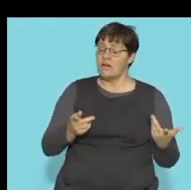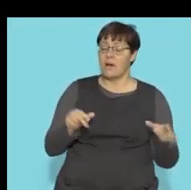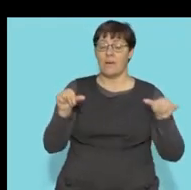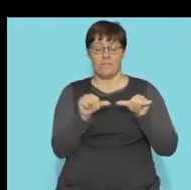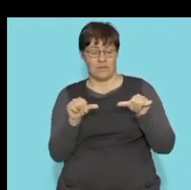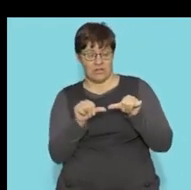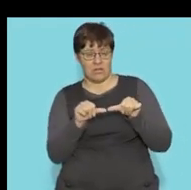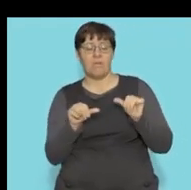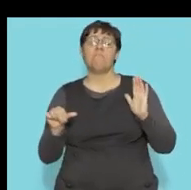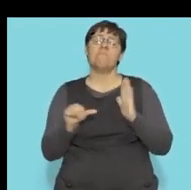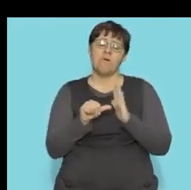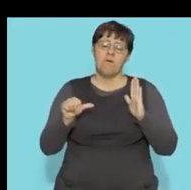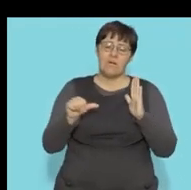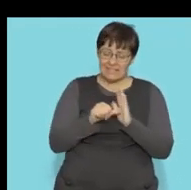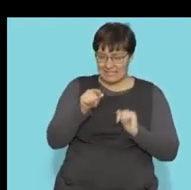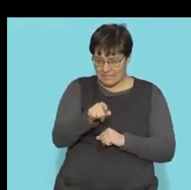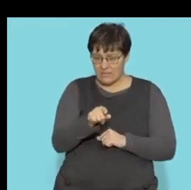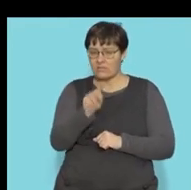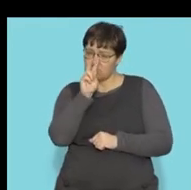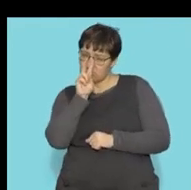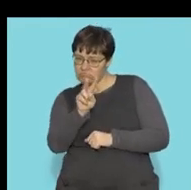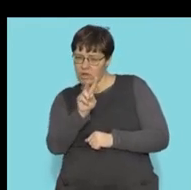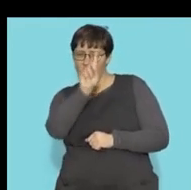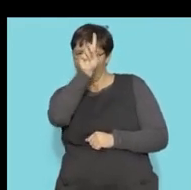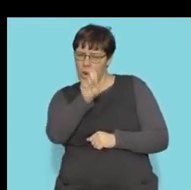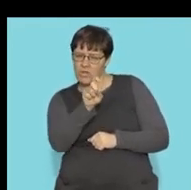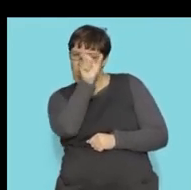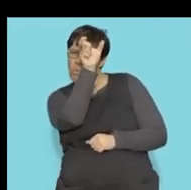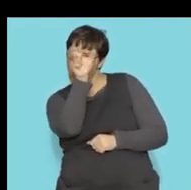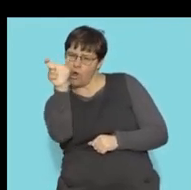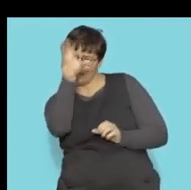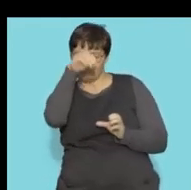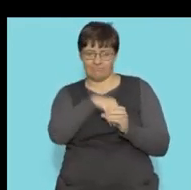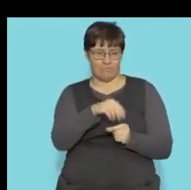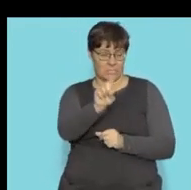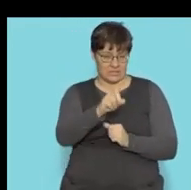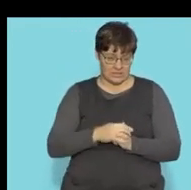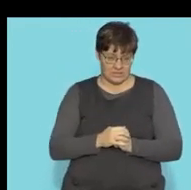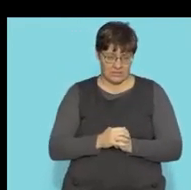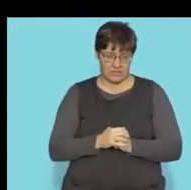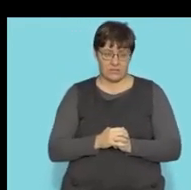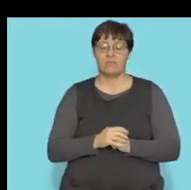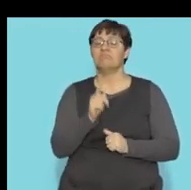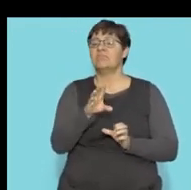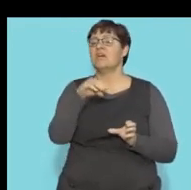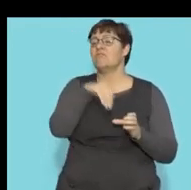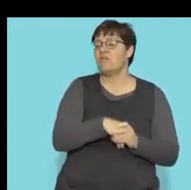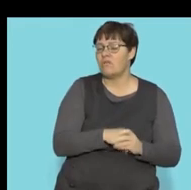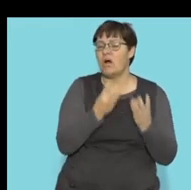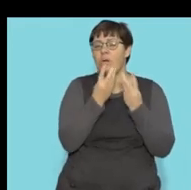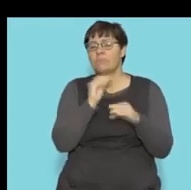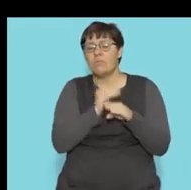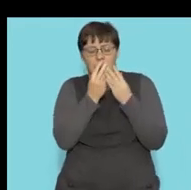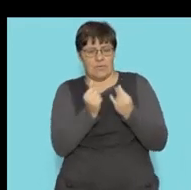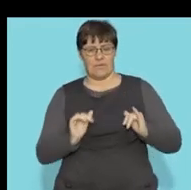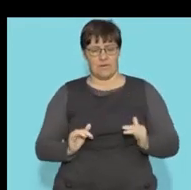it is crucial to consider the words of the question carefully because often hidden clues how to solve